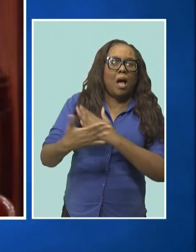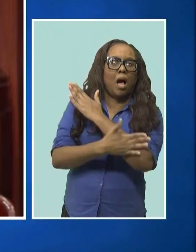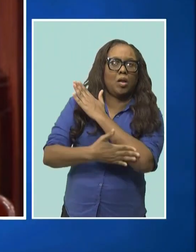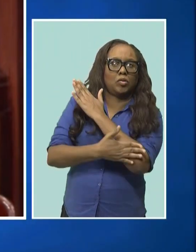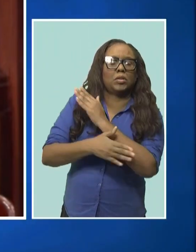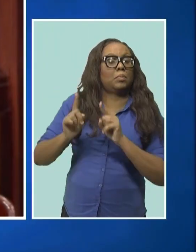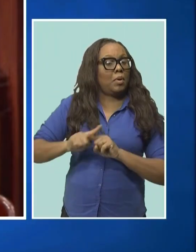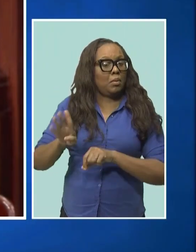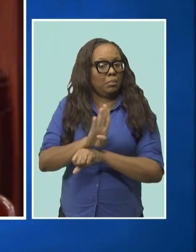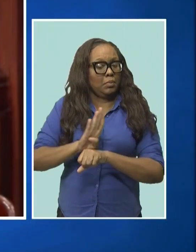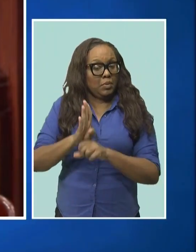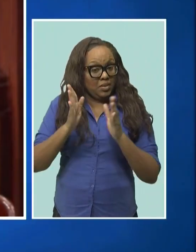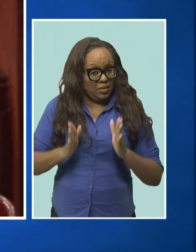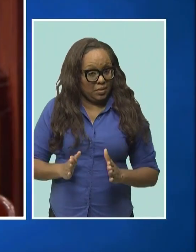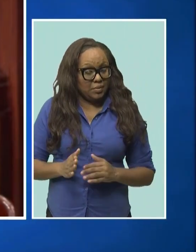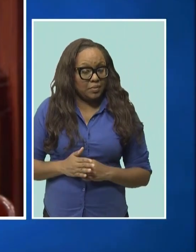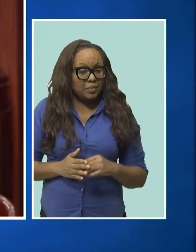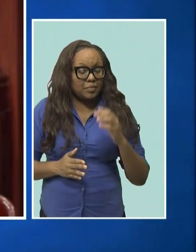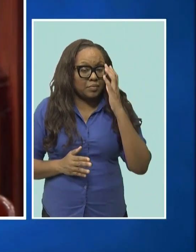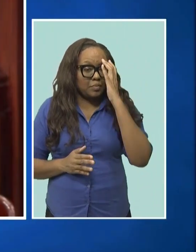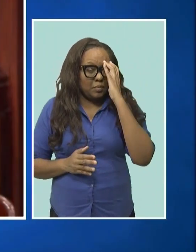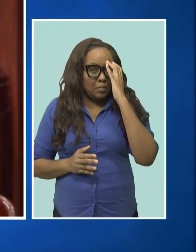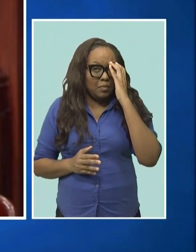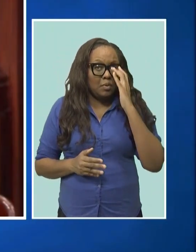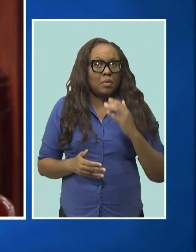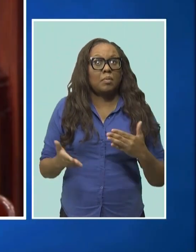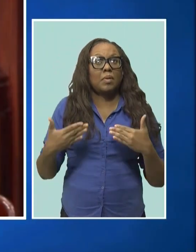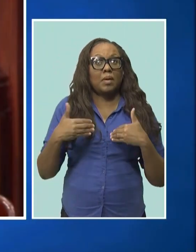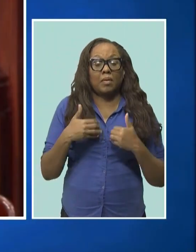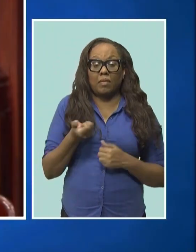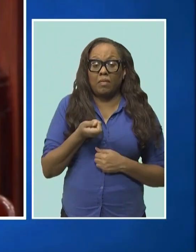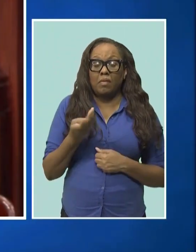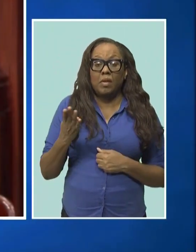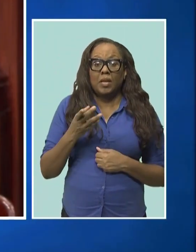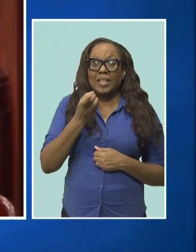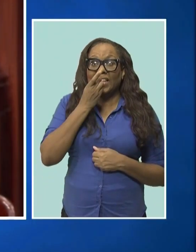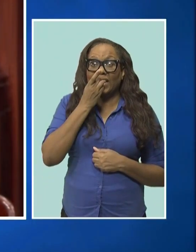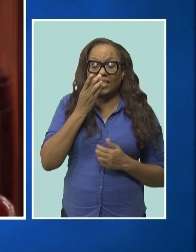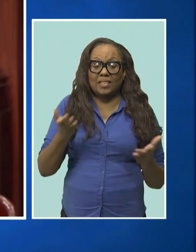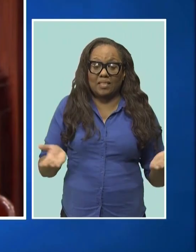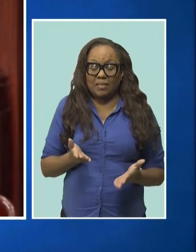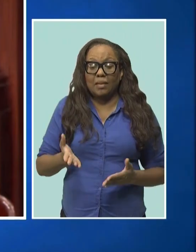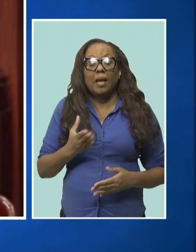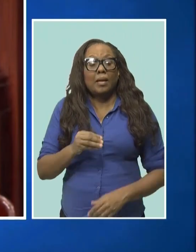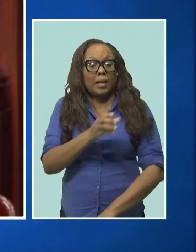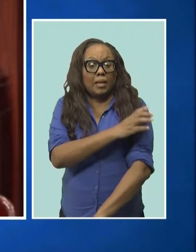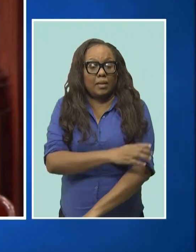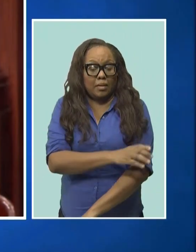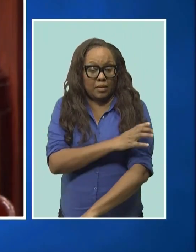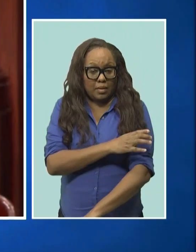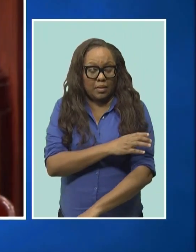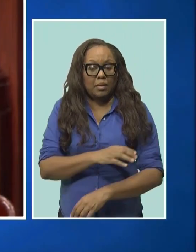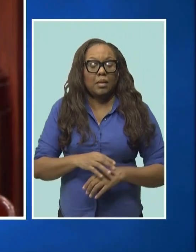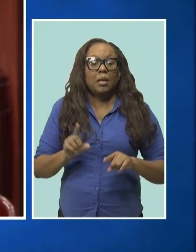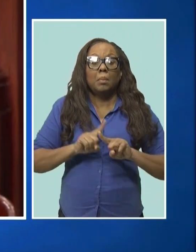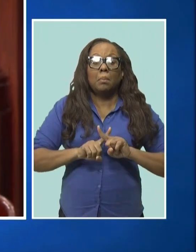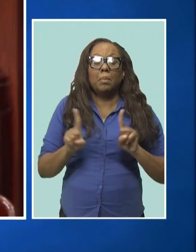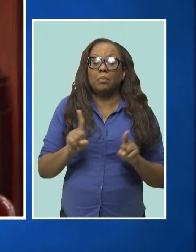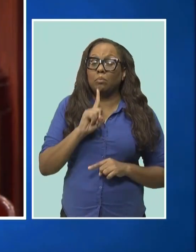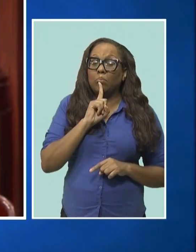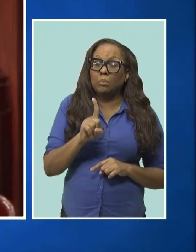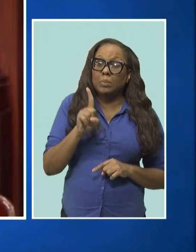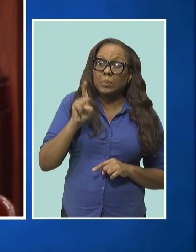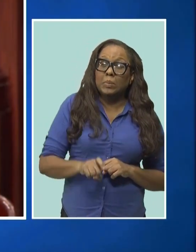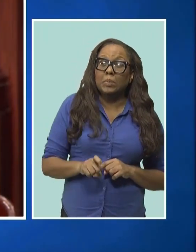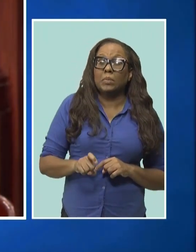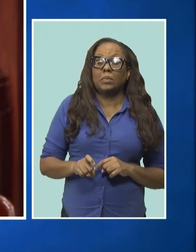Yes, we have a few dentists here, including the polyclinic, but the need for volunteerism is